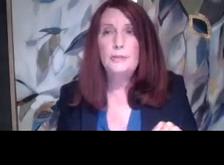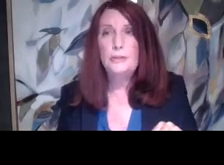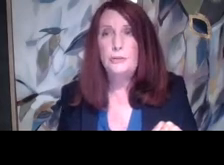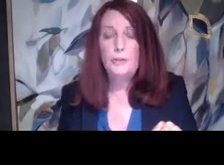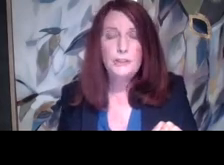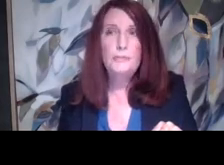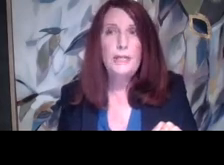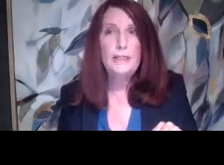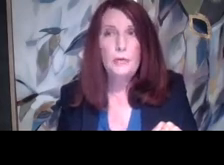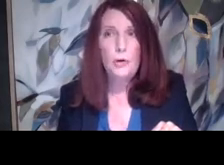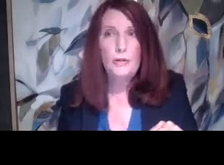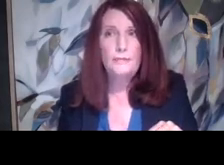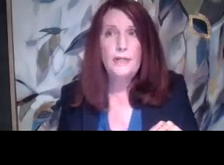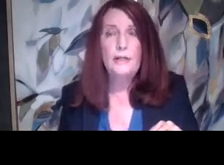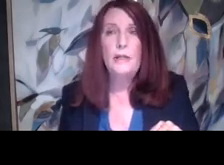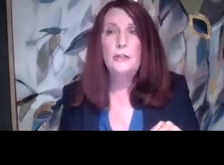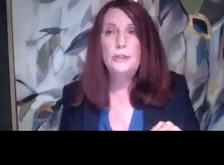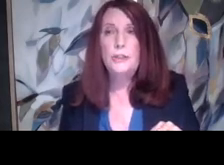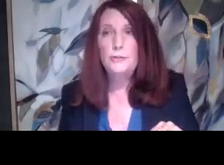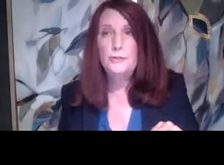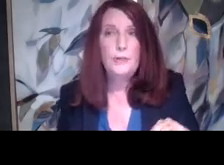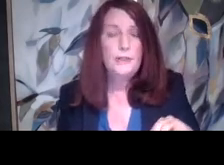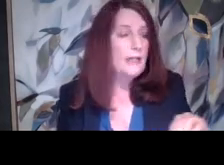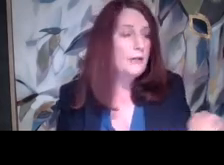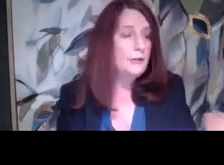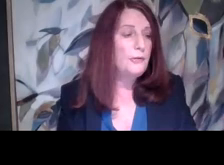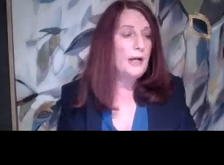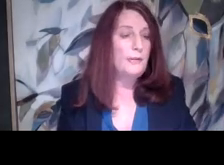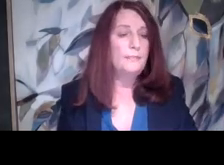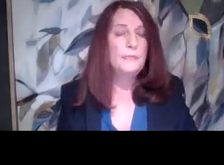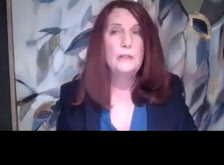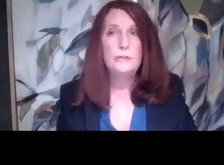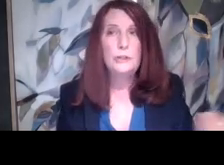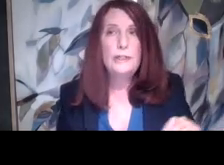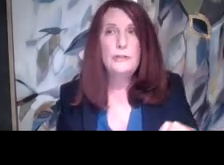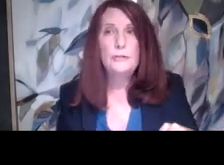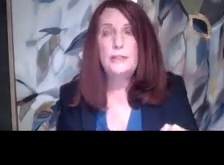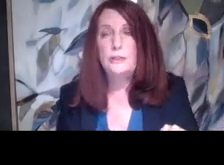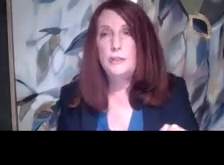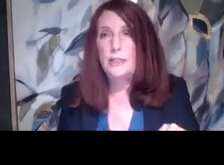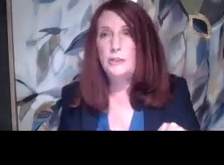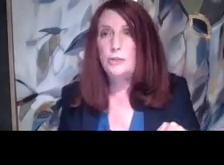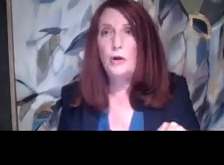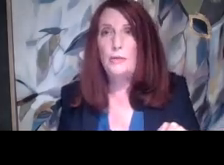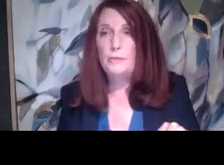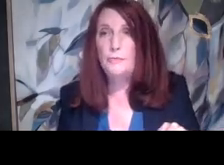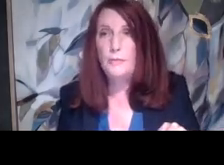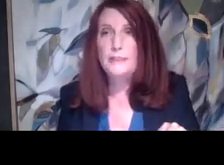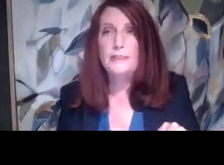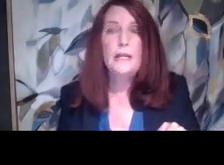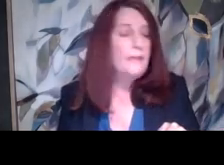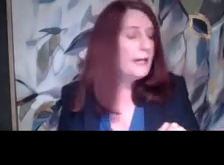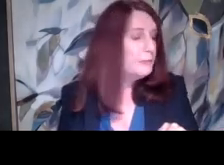wasn't able to participate in all of the cheers with the other, um, cheerleaders that didn't get to do all the